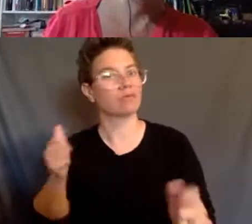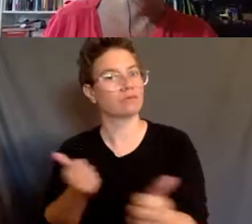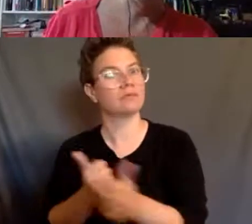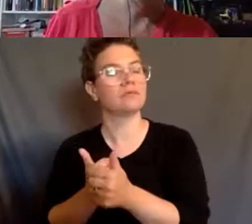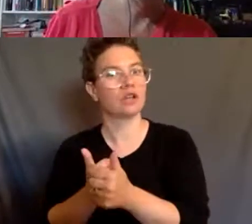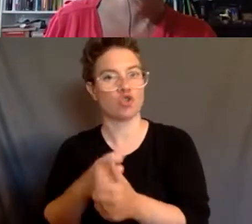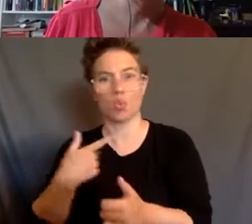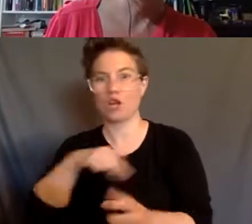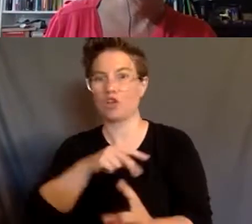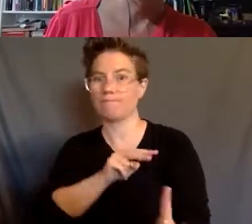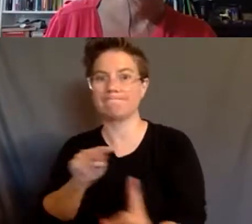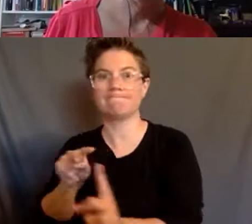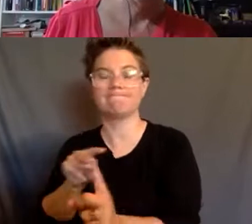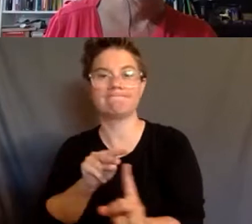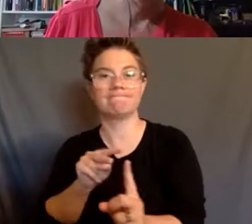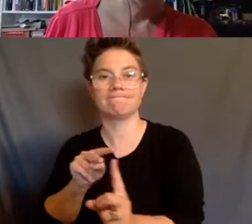track of it.